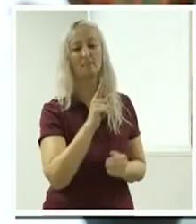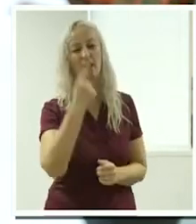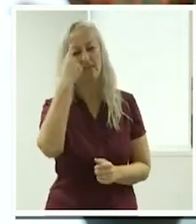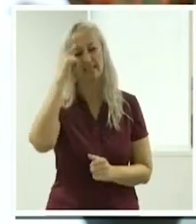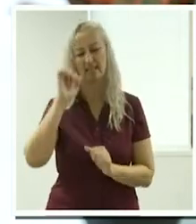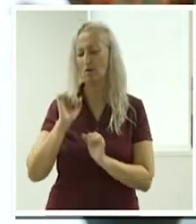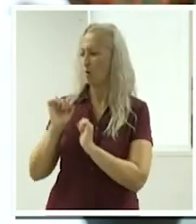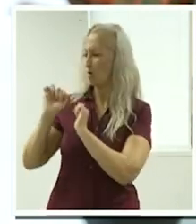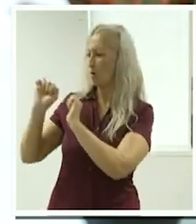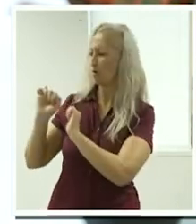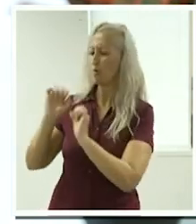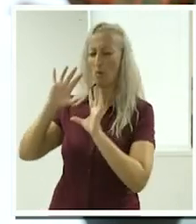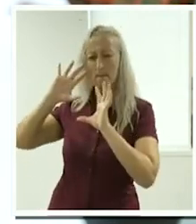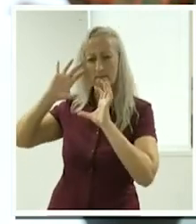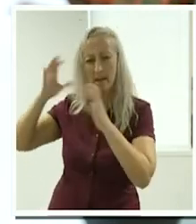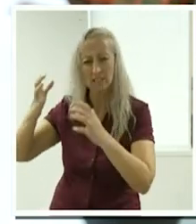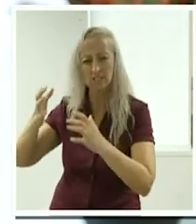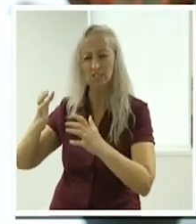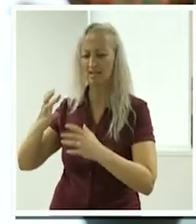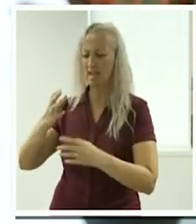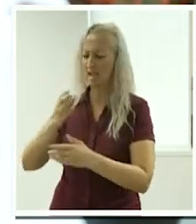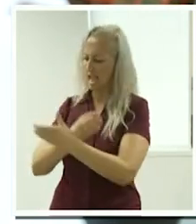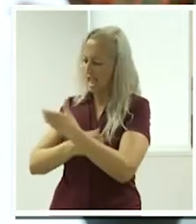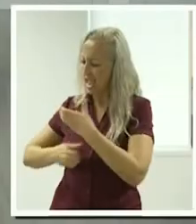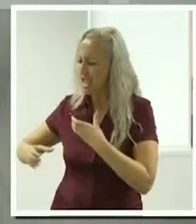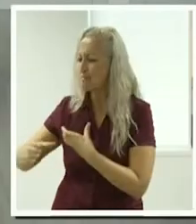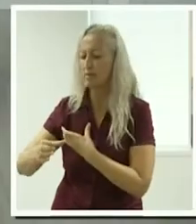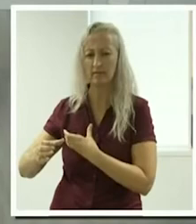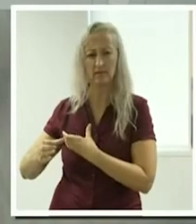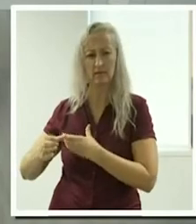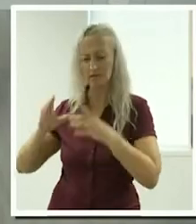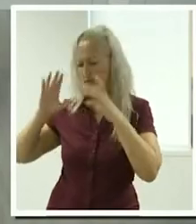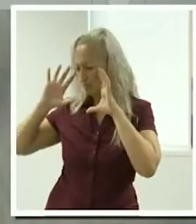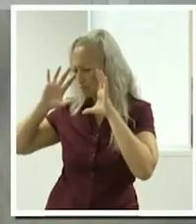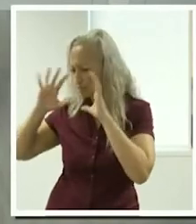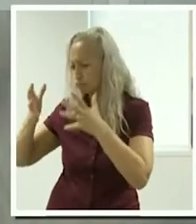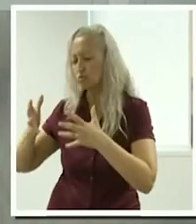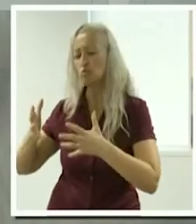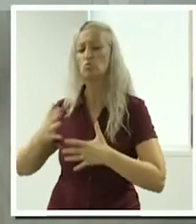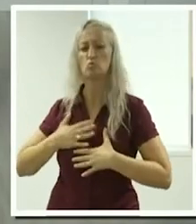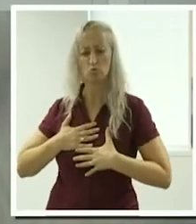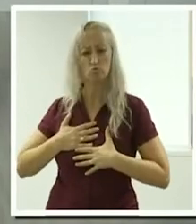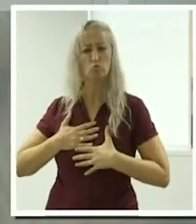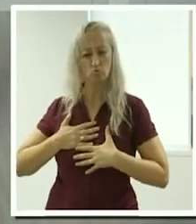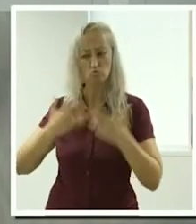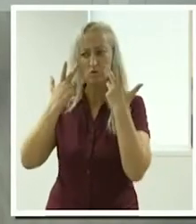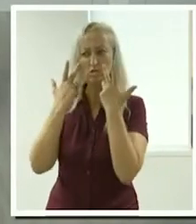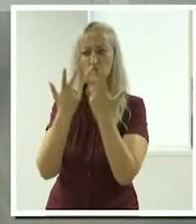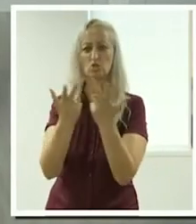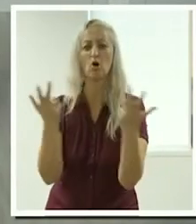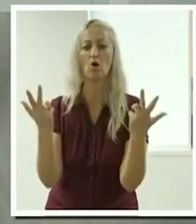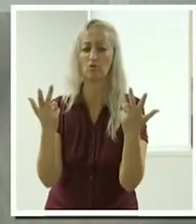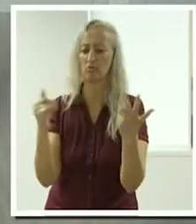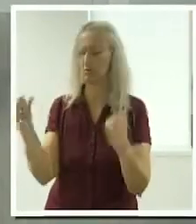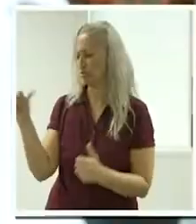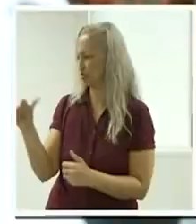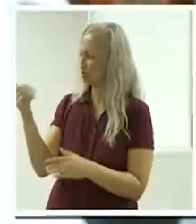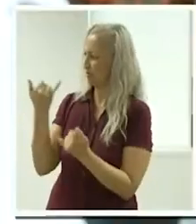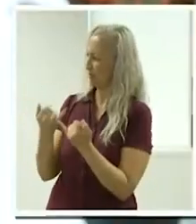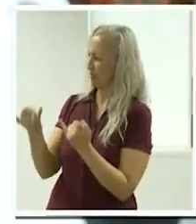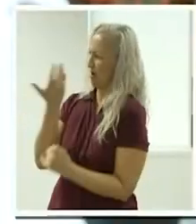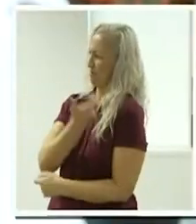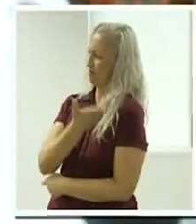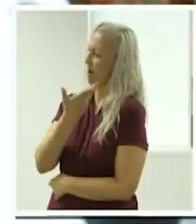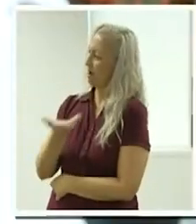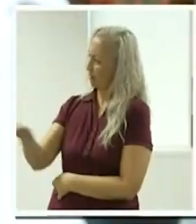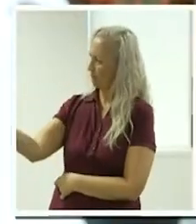and the empathy that all of you display really comes through right i think you should be incredibly proud of the businesses you run and i think